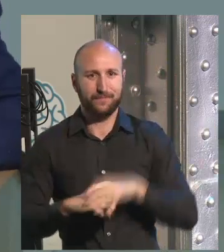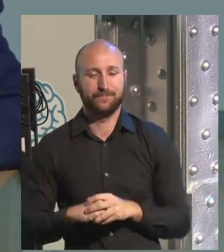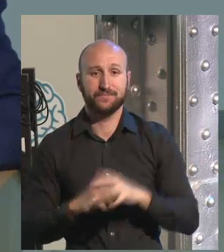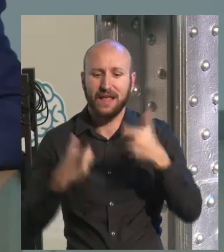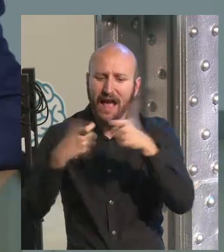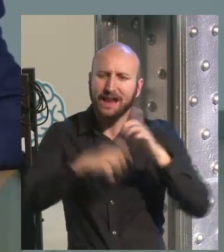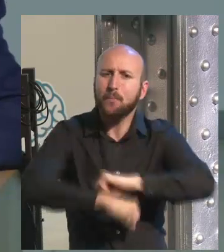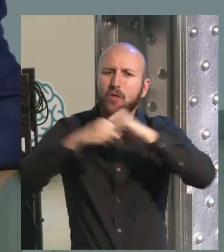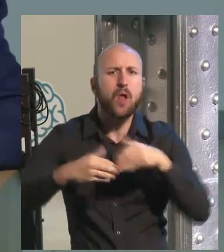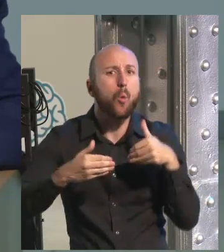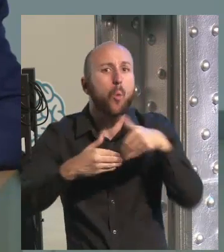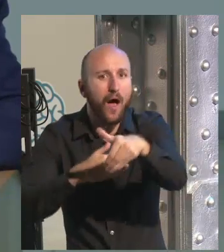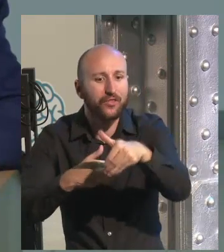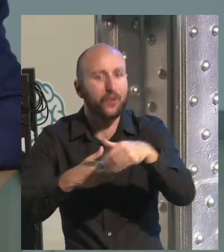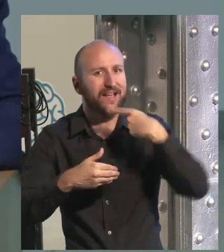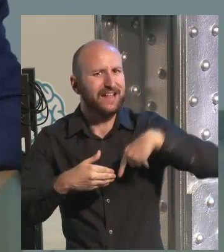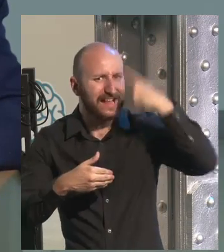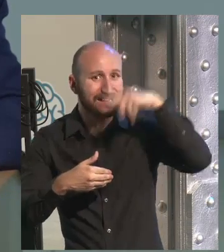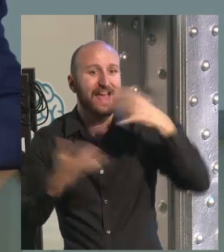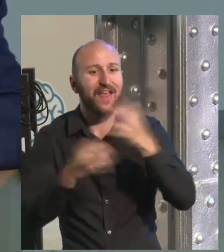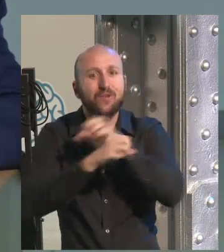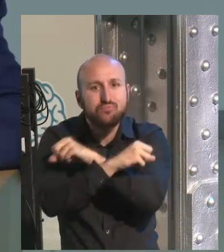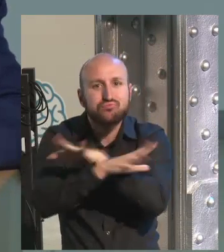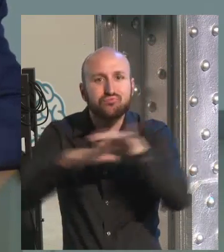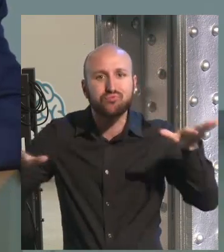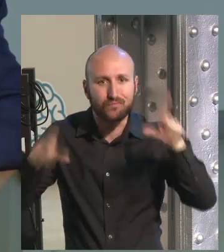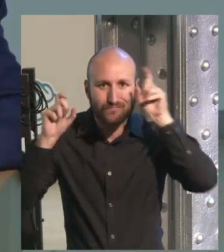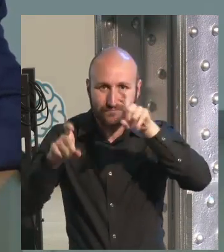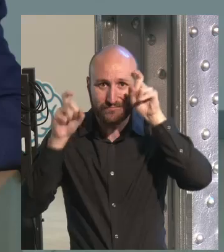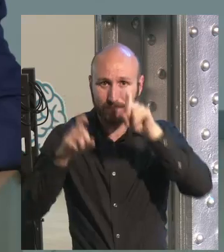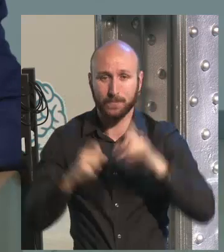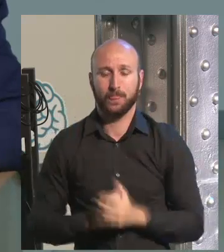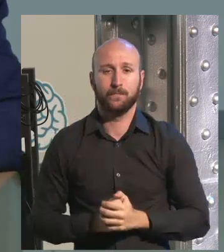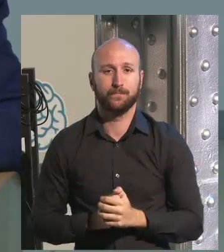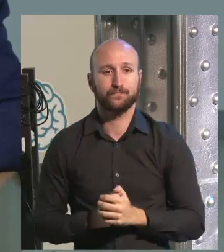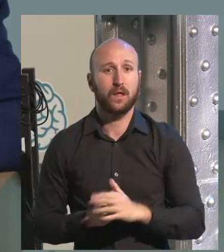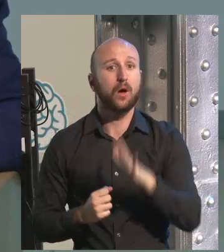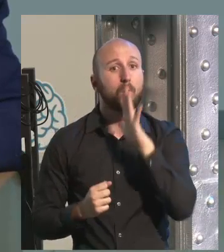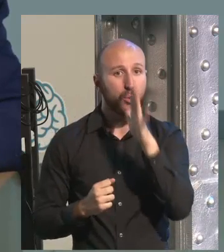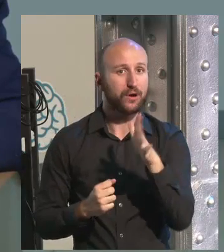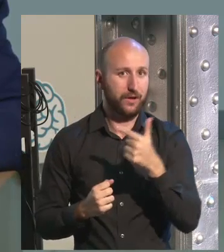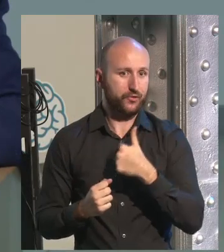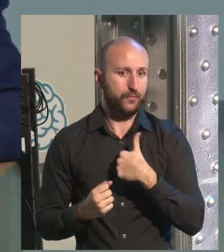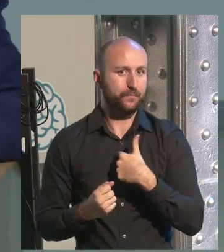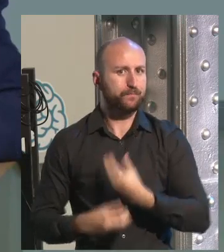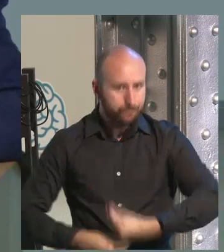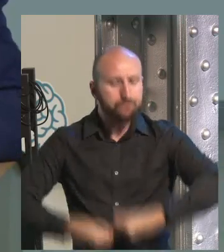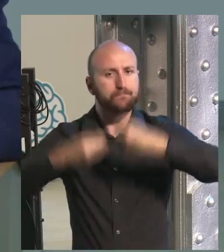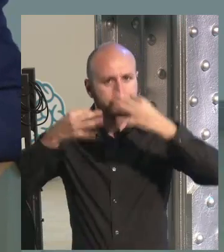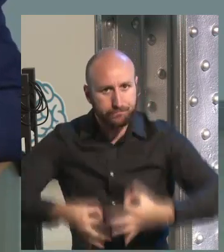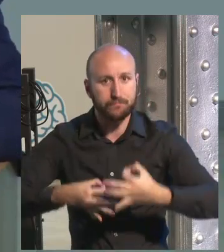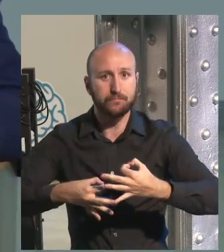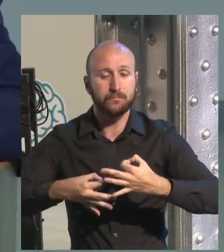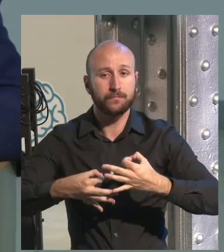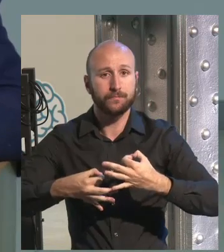now we have the tools to know when is the best moment. And we need to transfer this information. Because